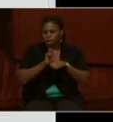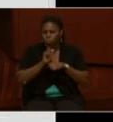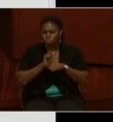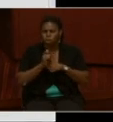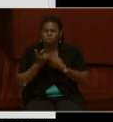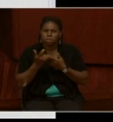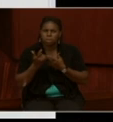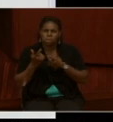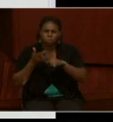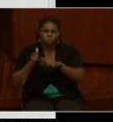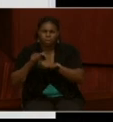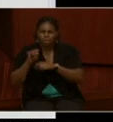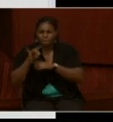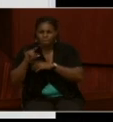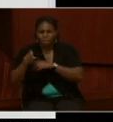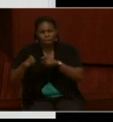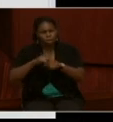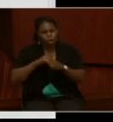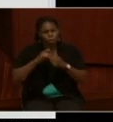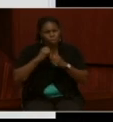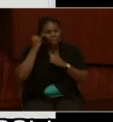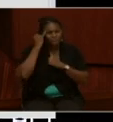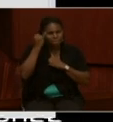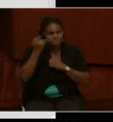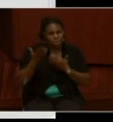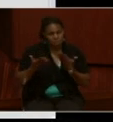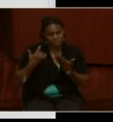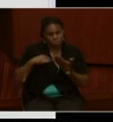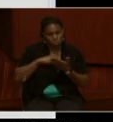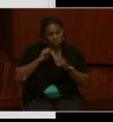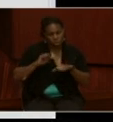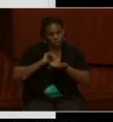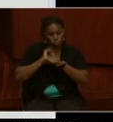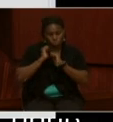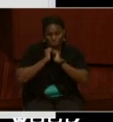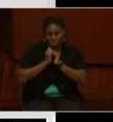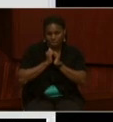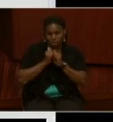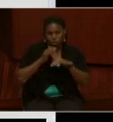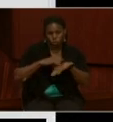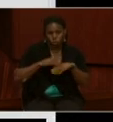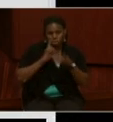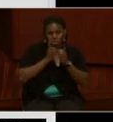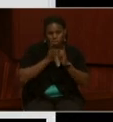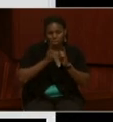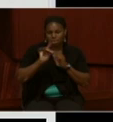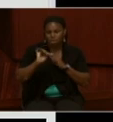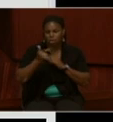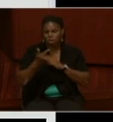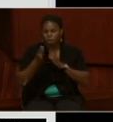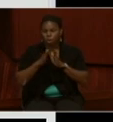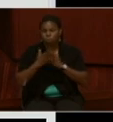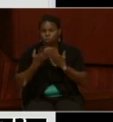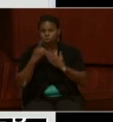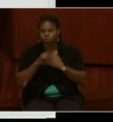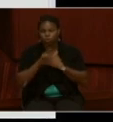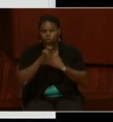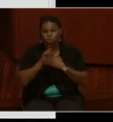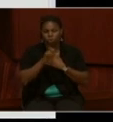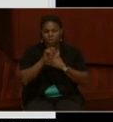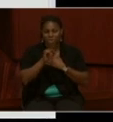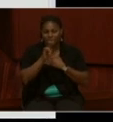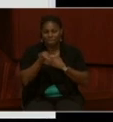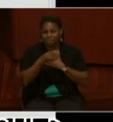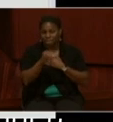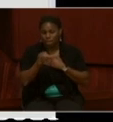idea asking if we could collaborate on digitally imaging the logbooks for the U.S. Navy and Coast Guard